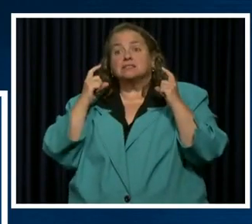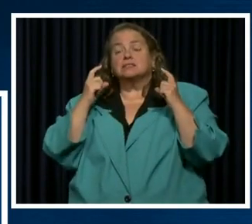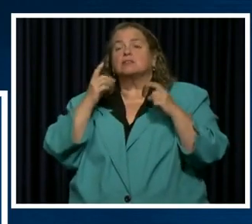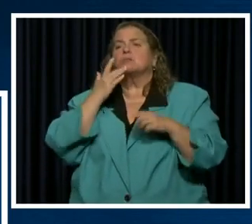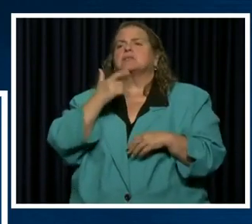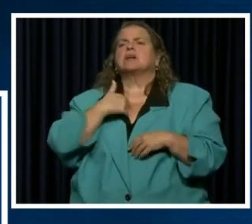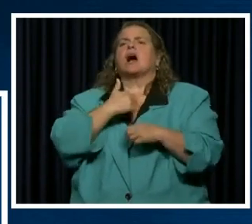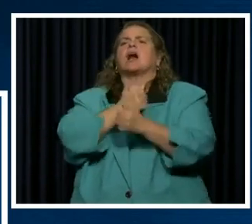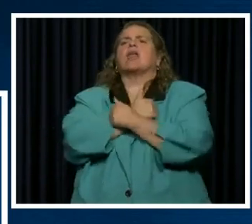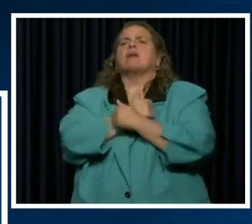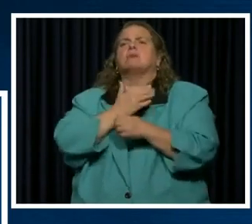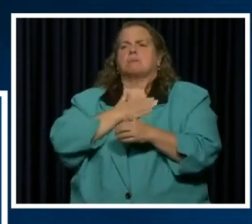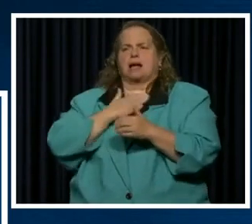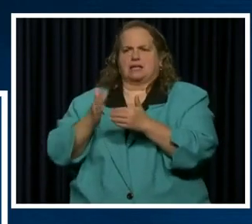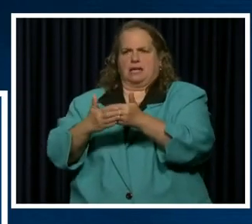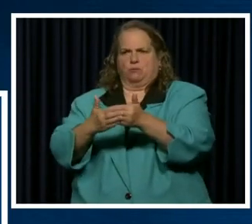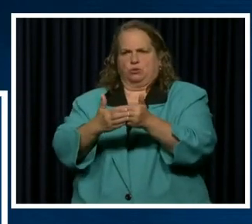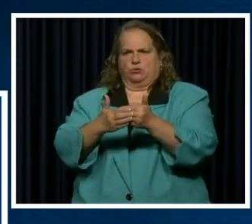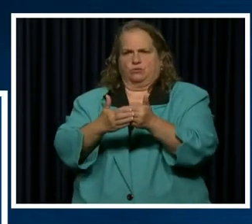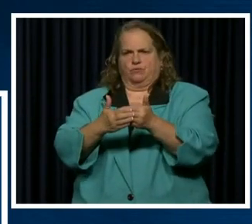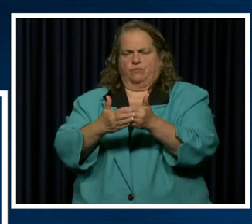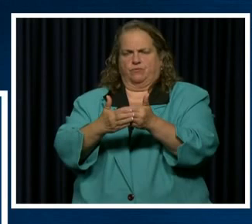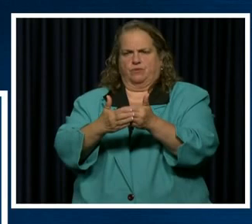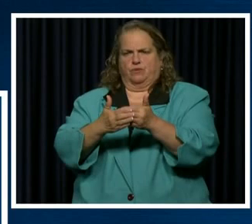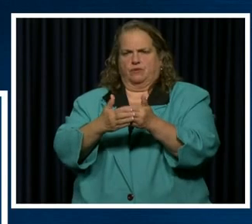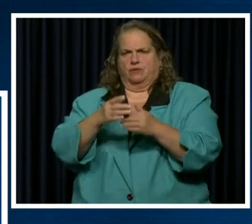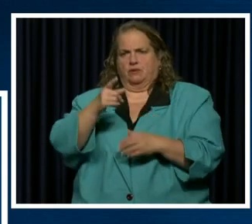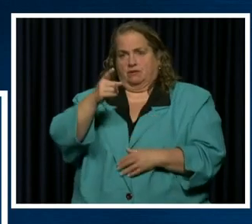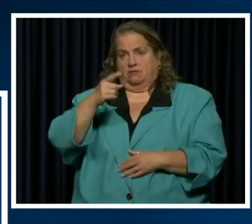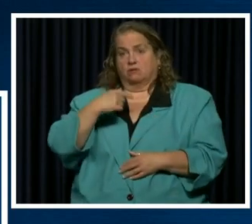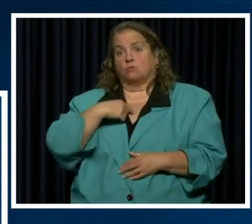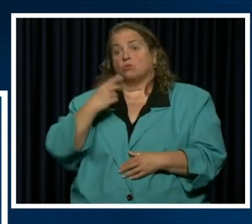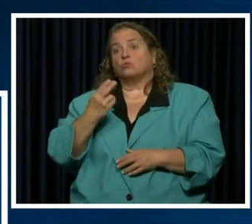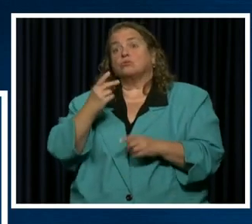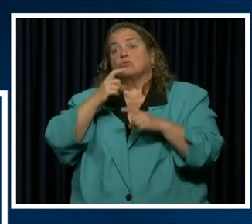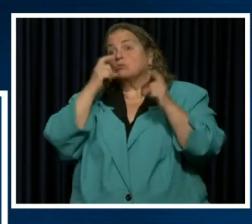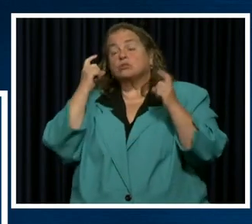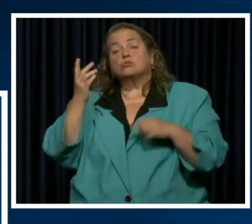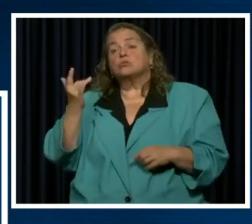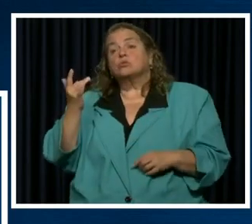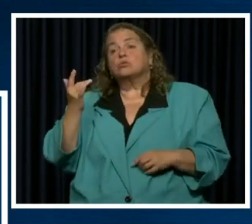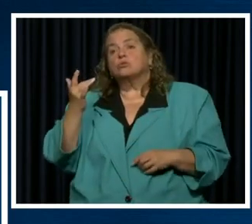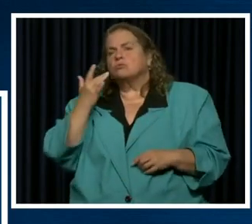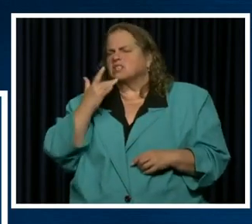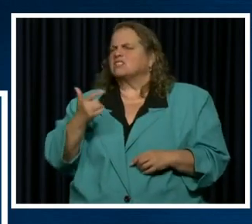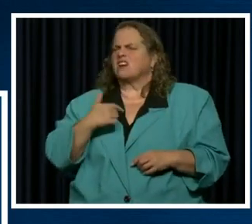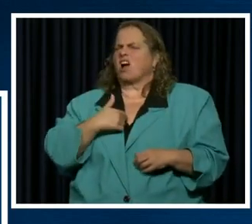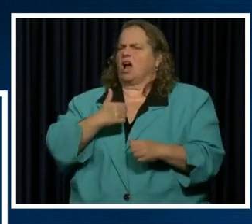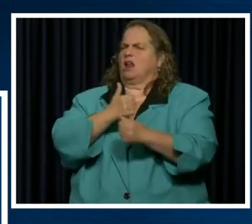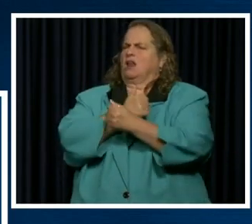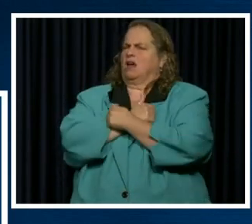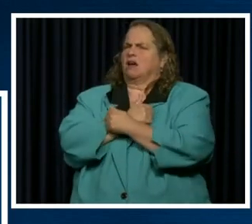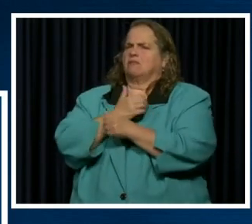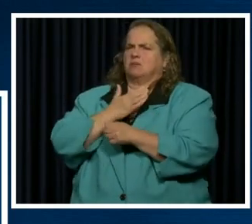because I love my neighbor. I'm wearing this mask because I love my neighbors.